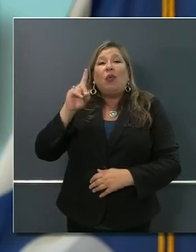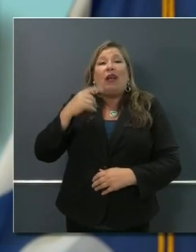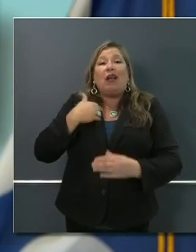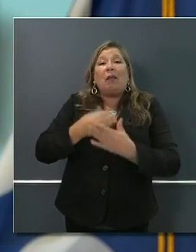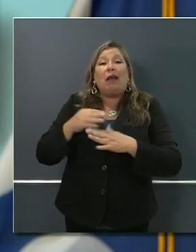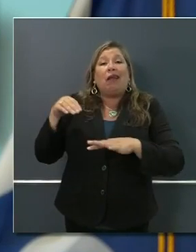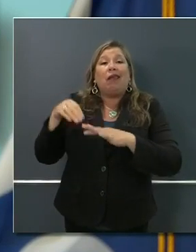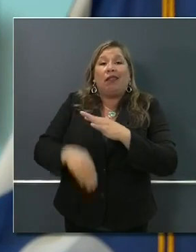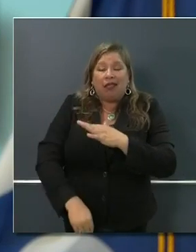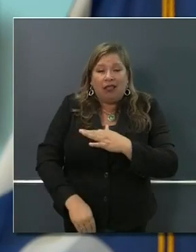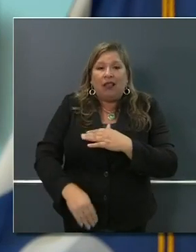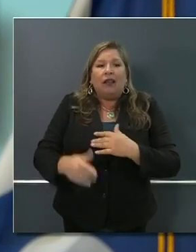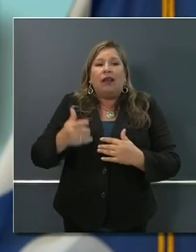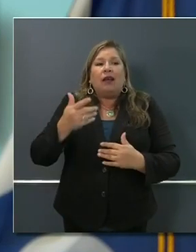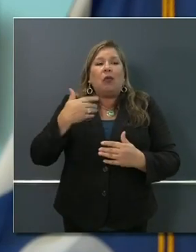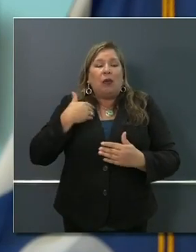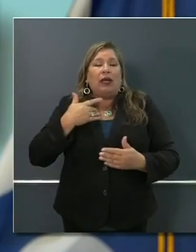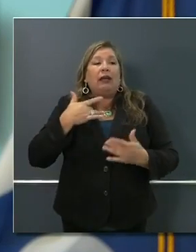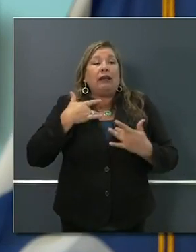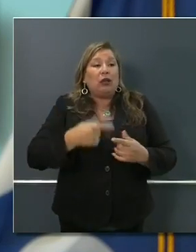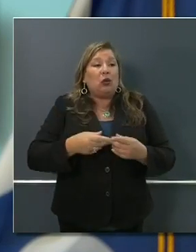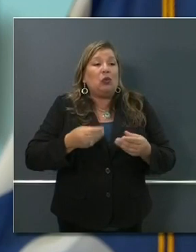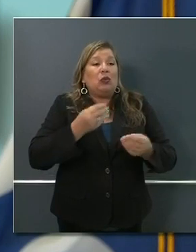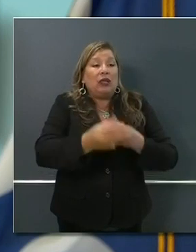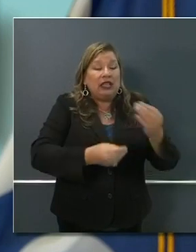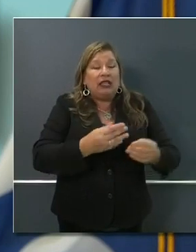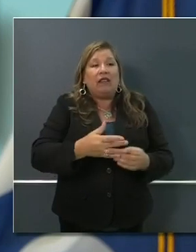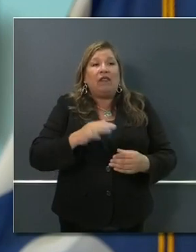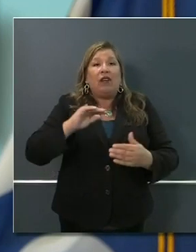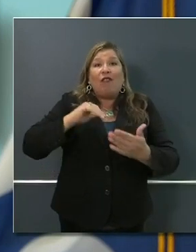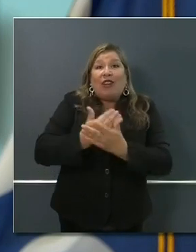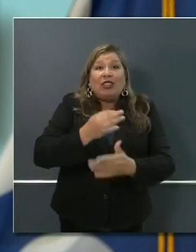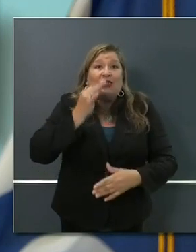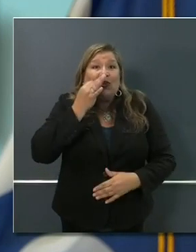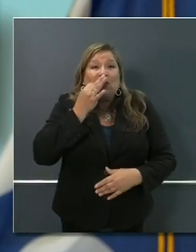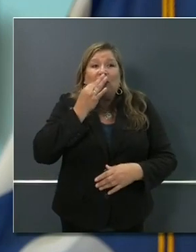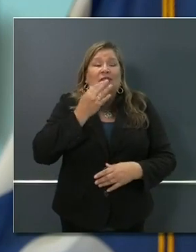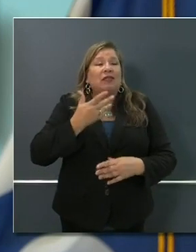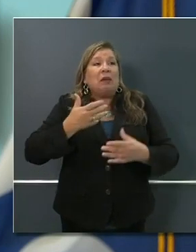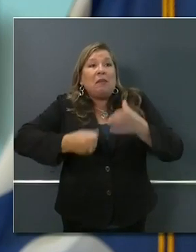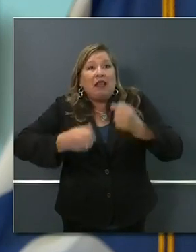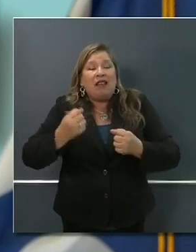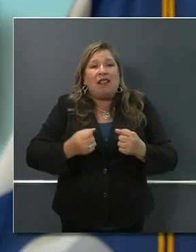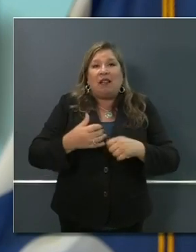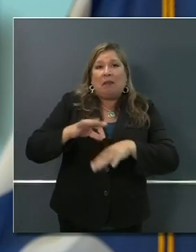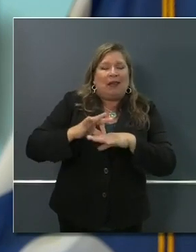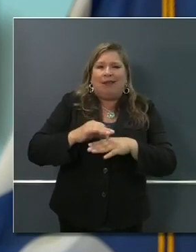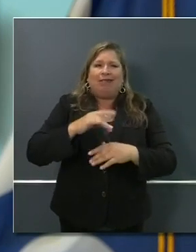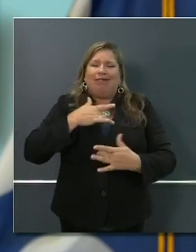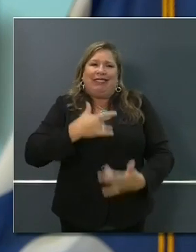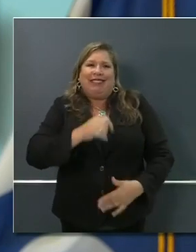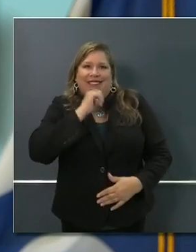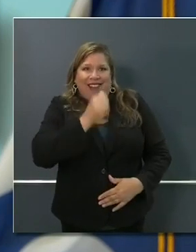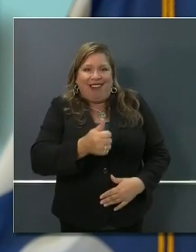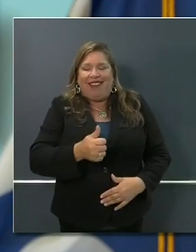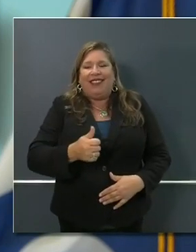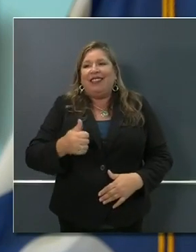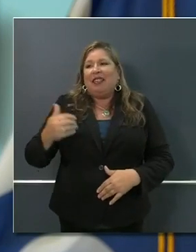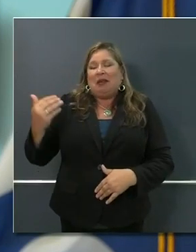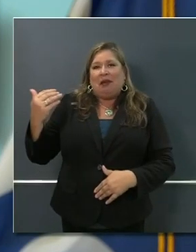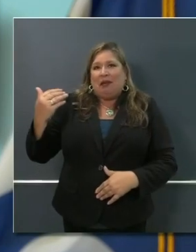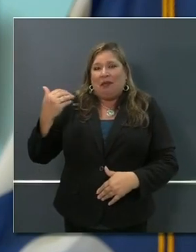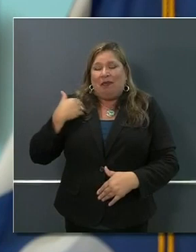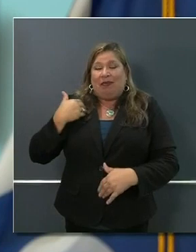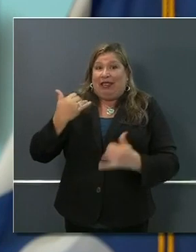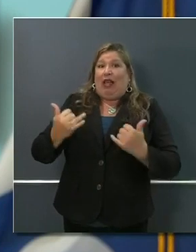nutritious items, perishable items and other items that were locally produced and immediately distributed. So we're